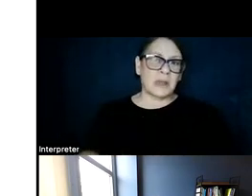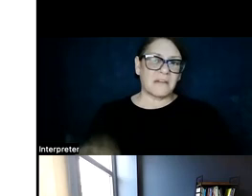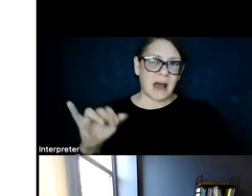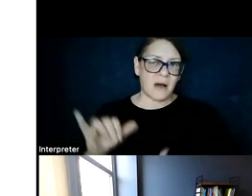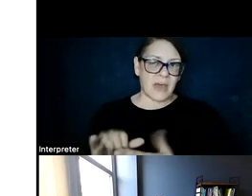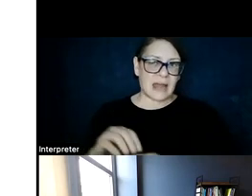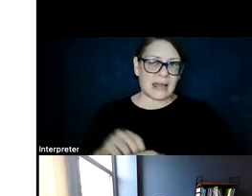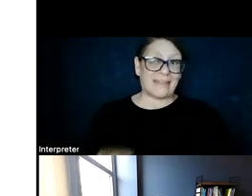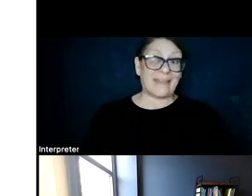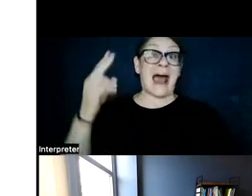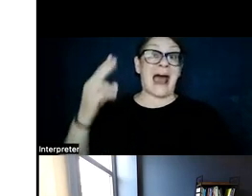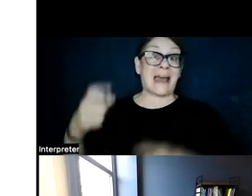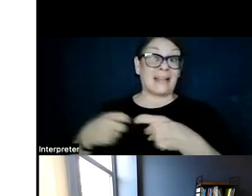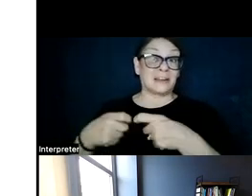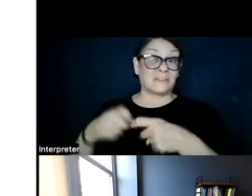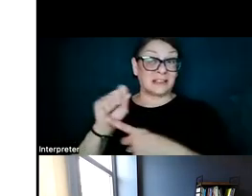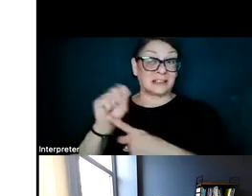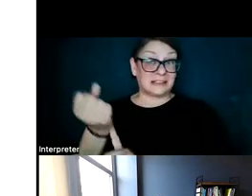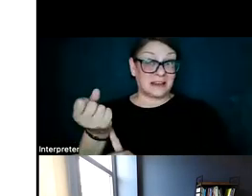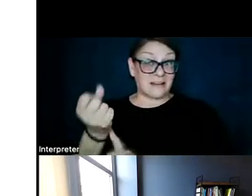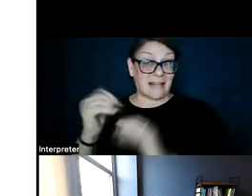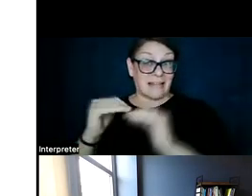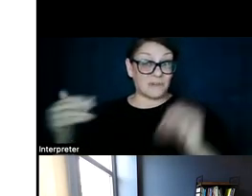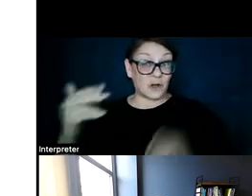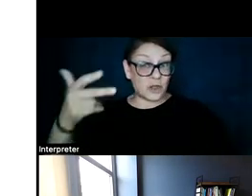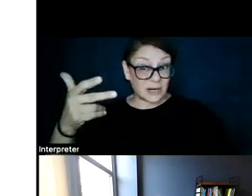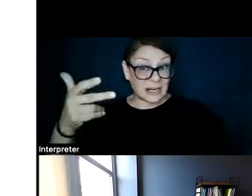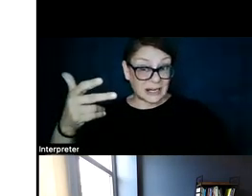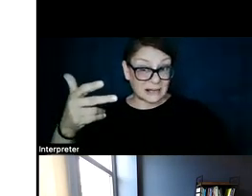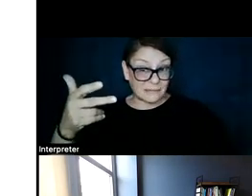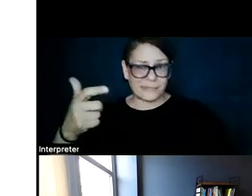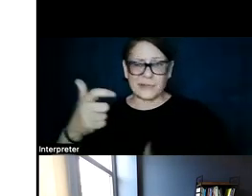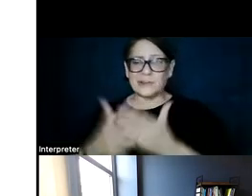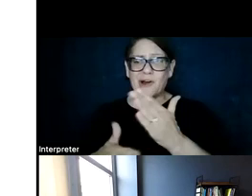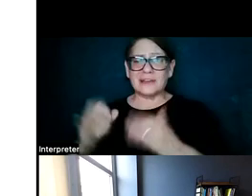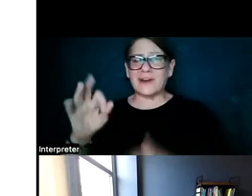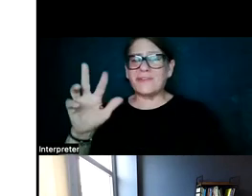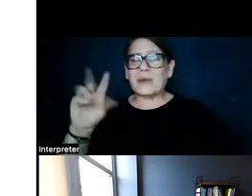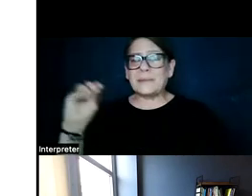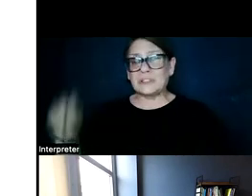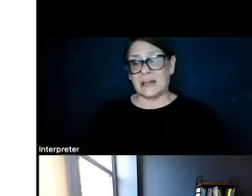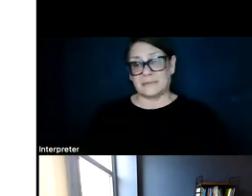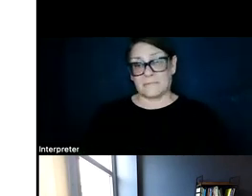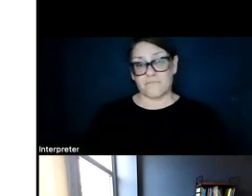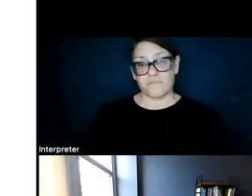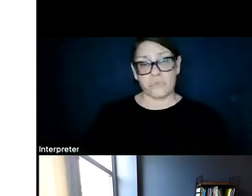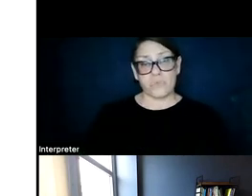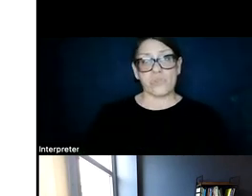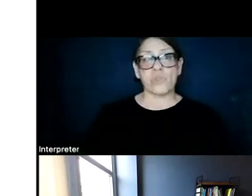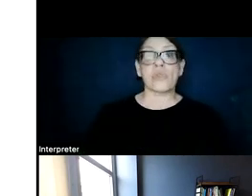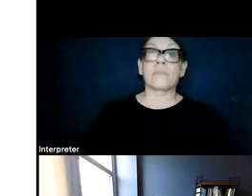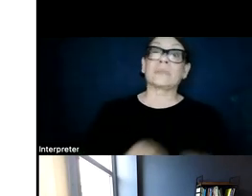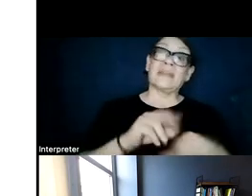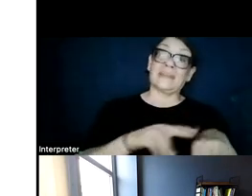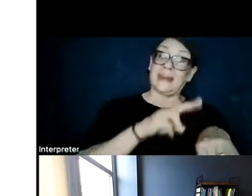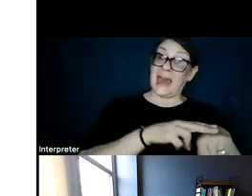the high electrification scenario, citing level 3, it's a cost premium of just 3%. In the national